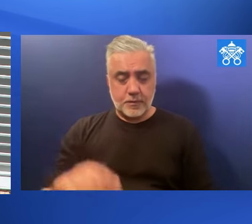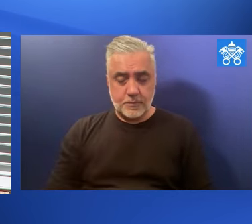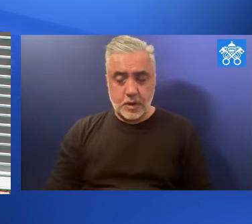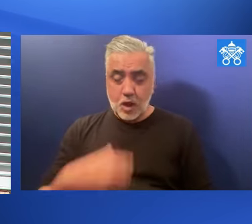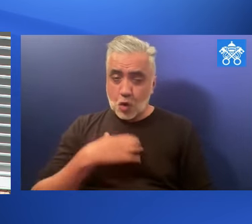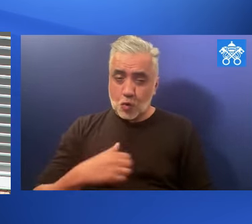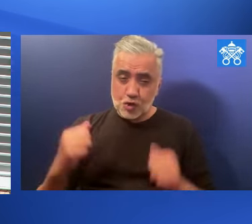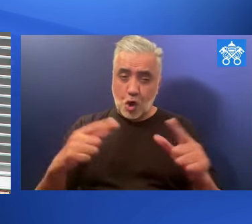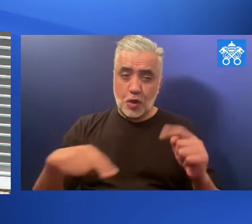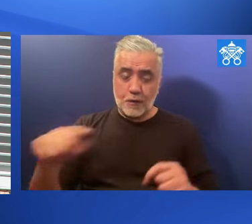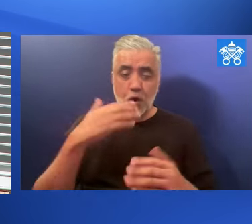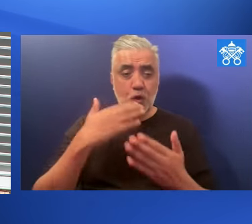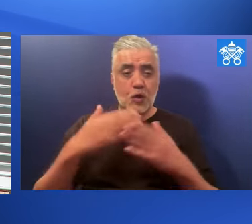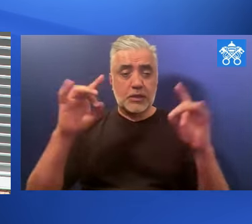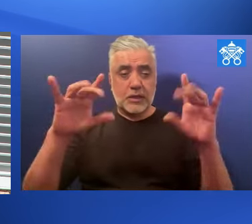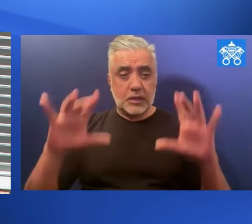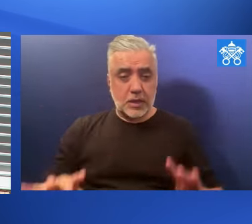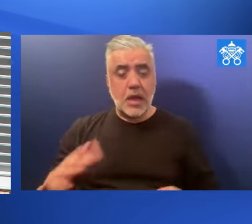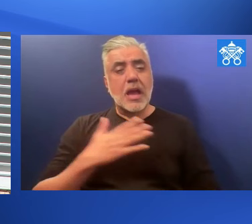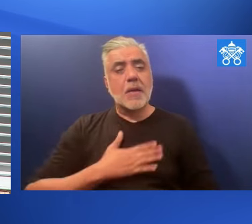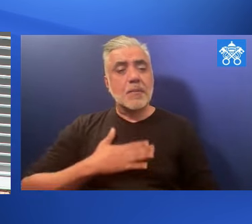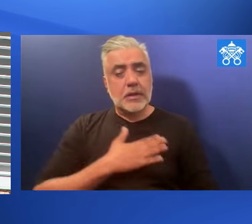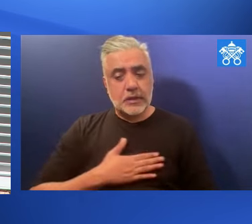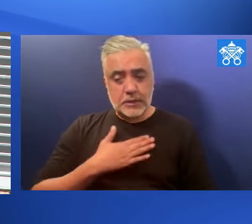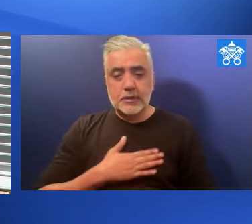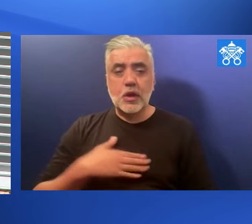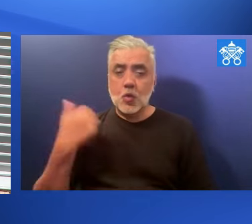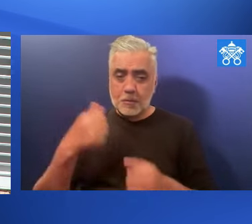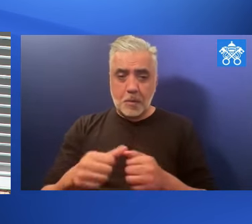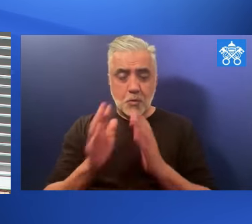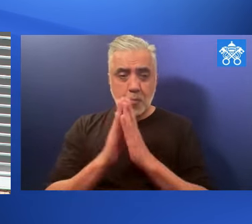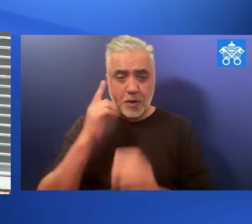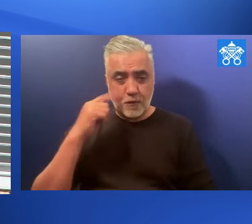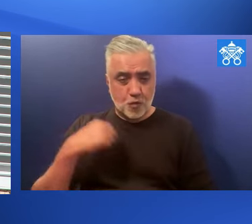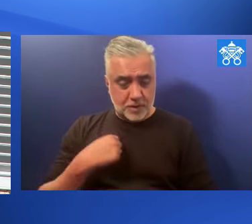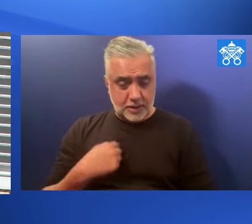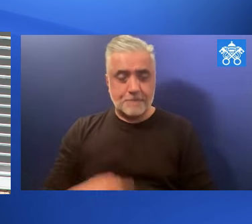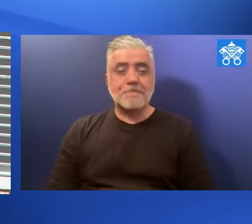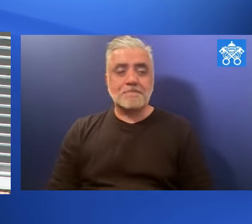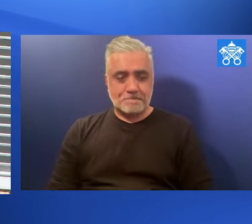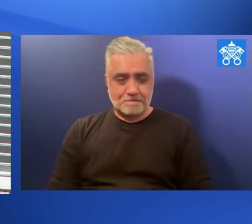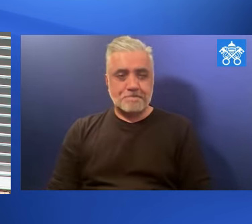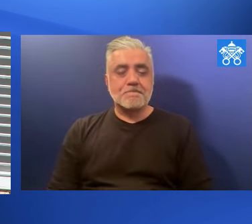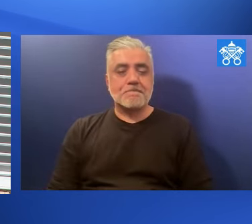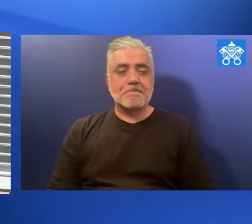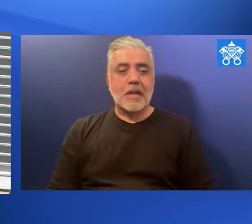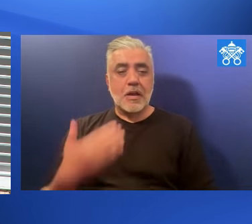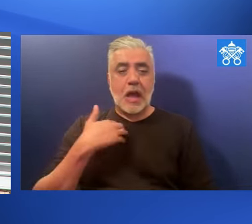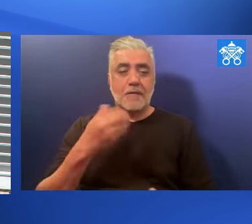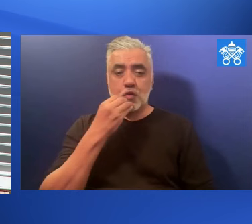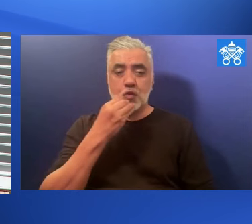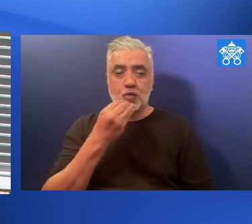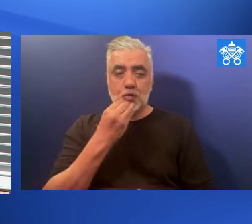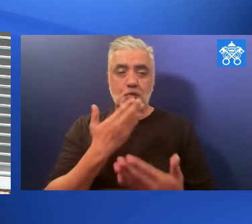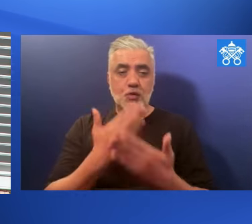Jubilee of 2025. And I wish all of you a good Sunday. And please do not forget to pray for